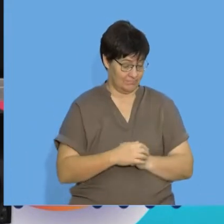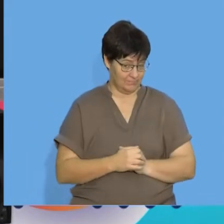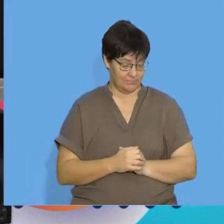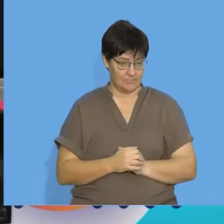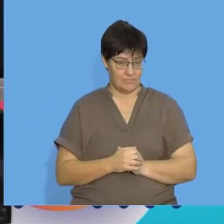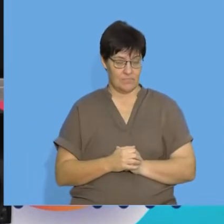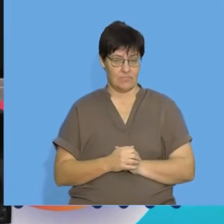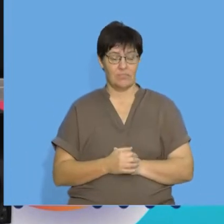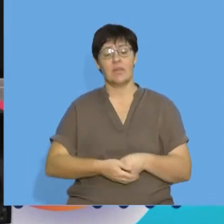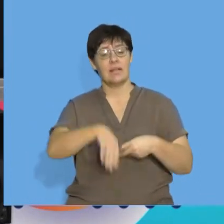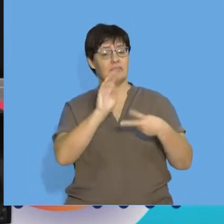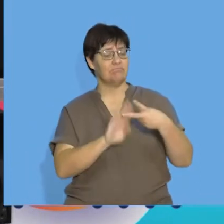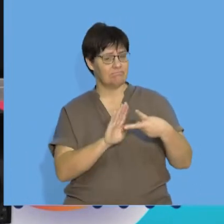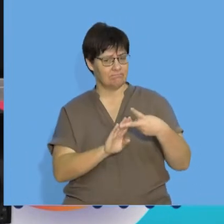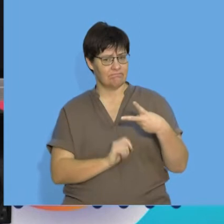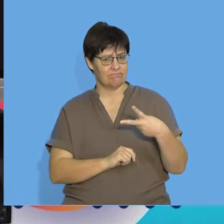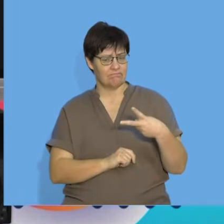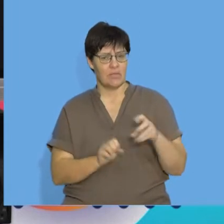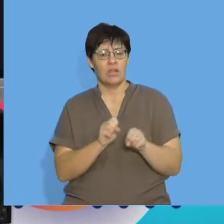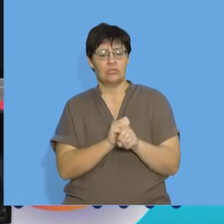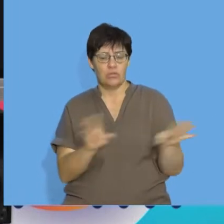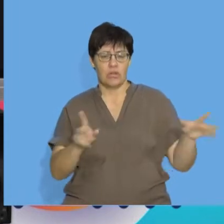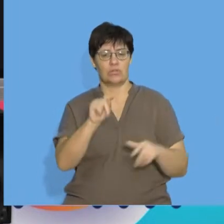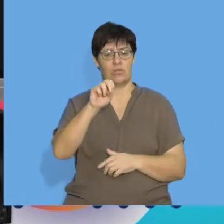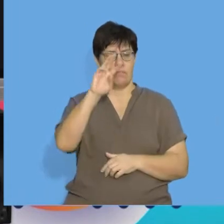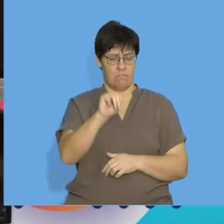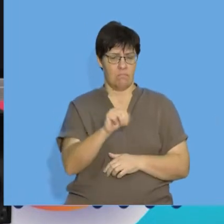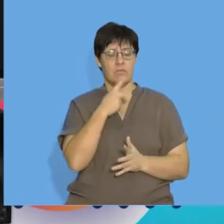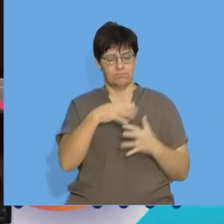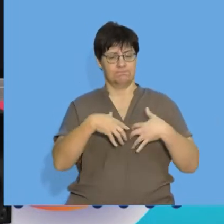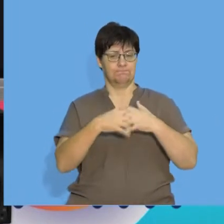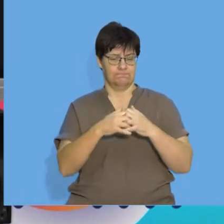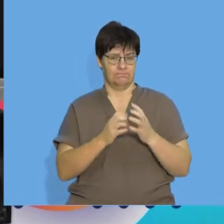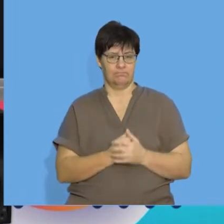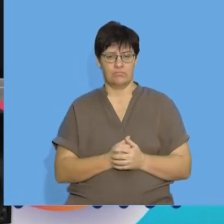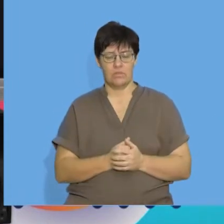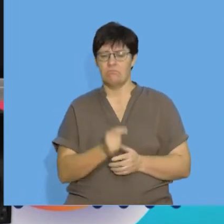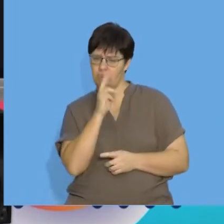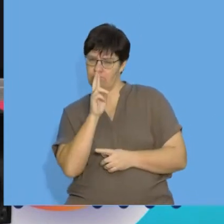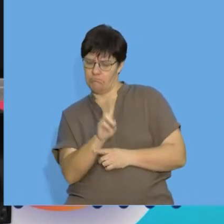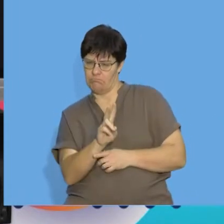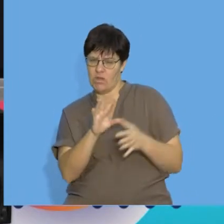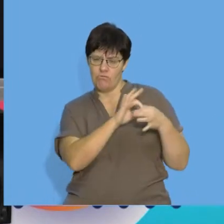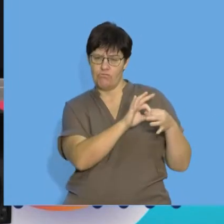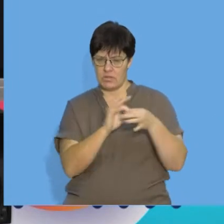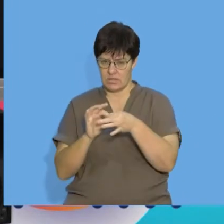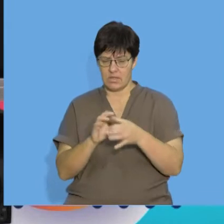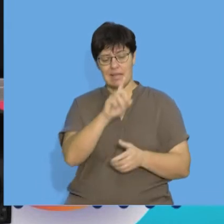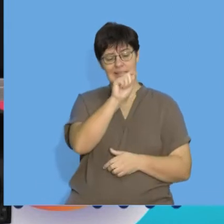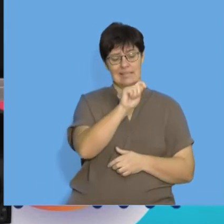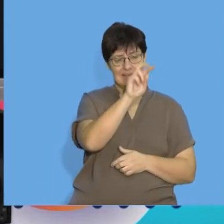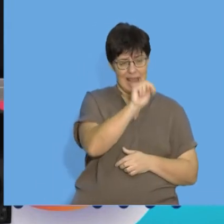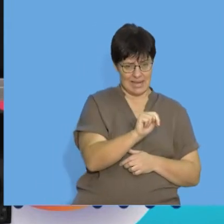The next step is to find a general term for our sequence. So, we need to see if there's a relationship between